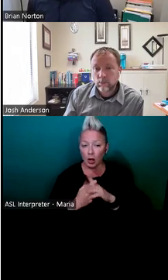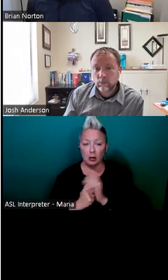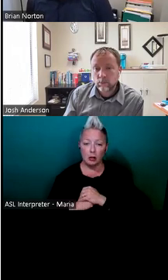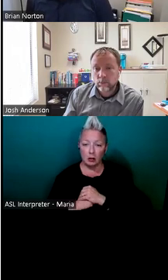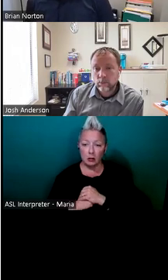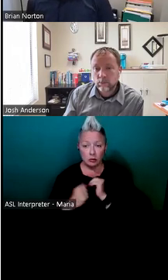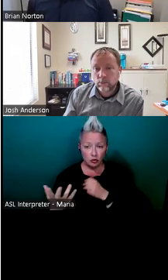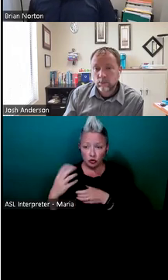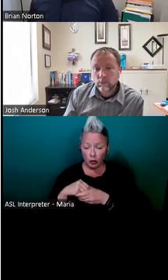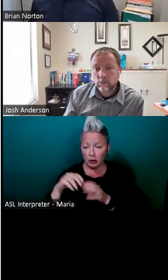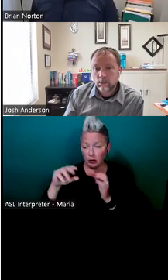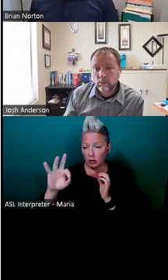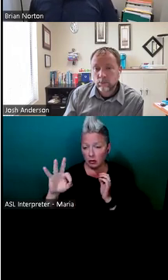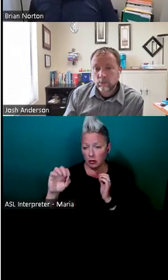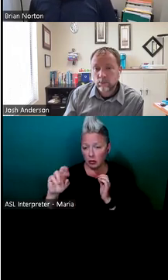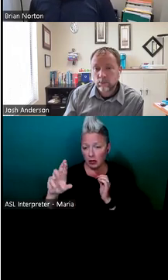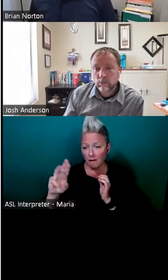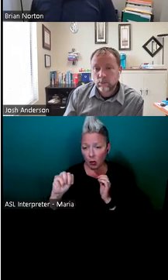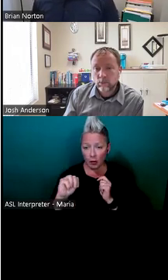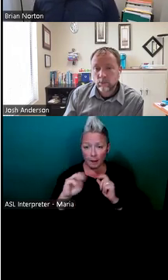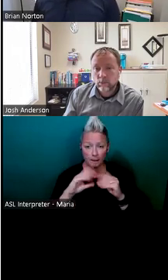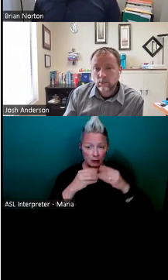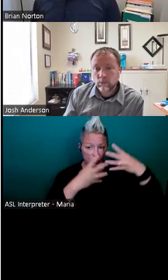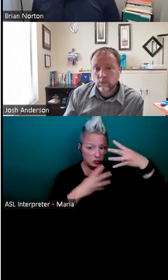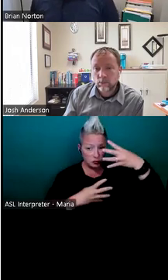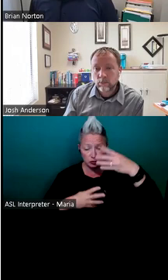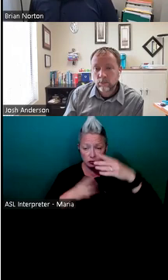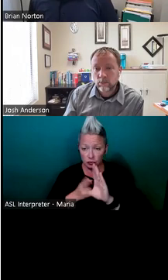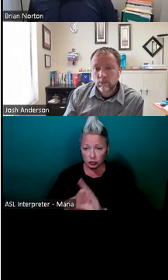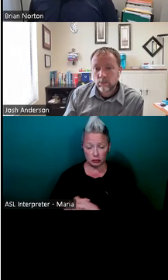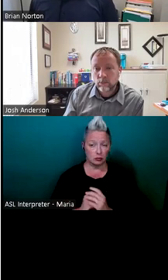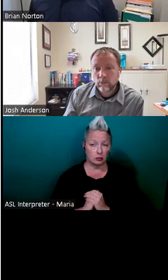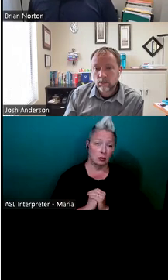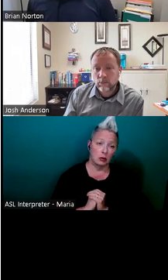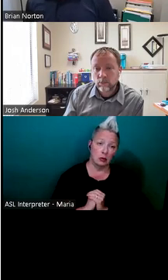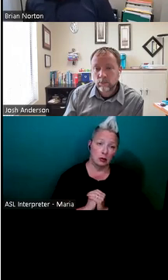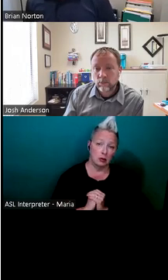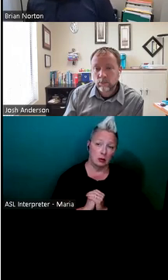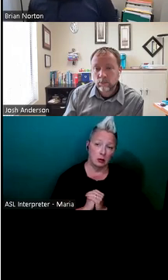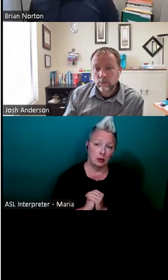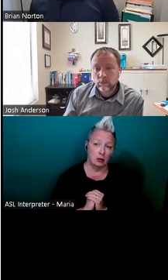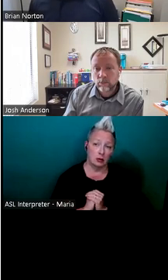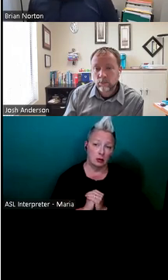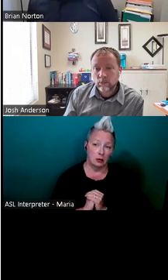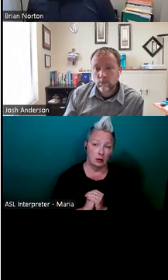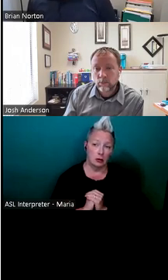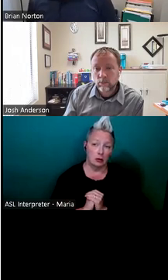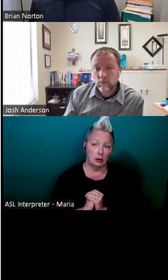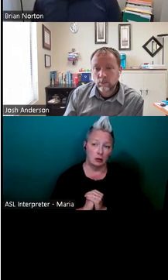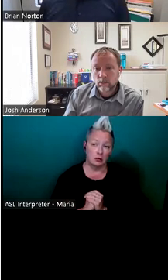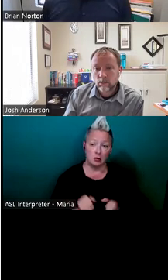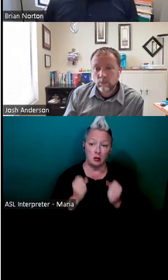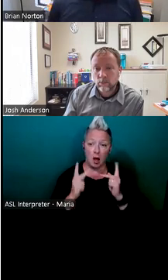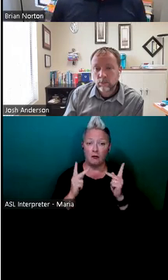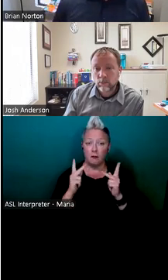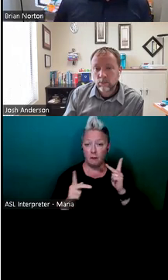forums. Um, they give a lot of great information. They have a lot of, um, people who are part, um, or connected to that organization in those